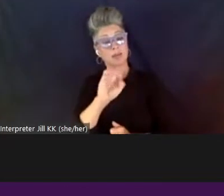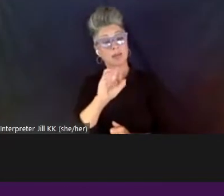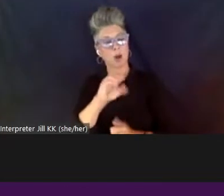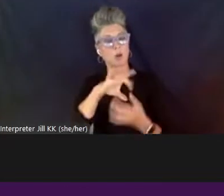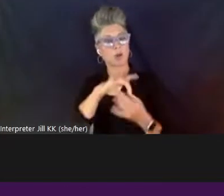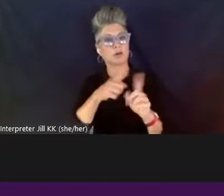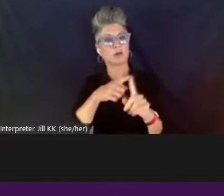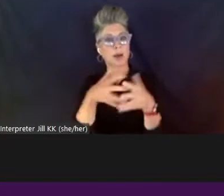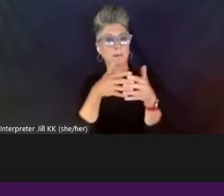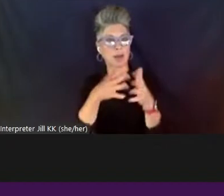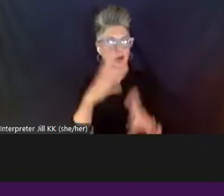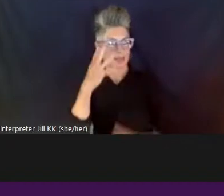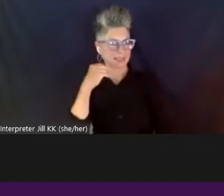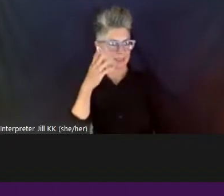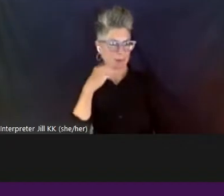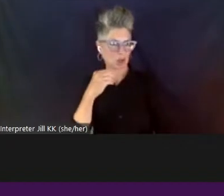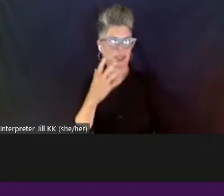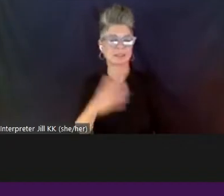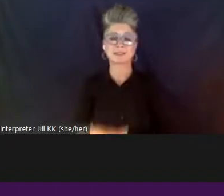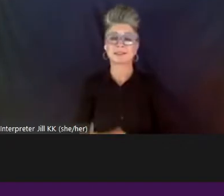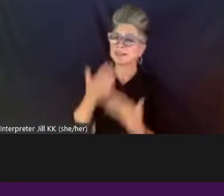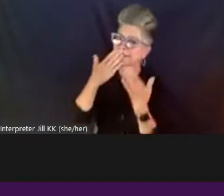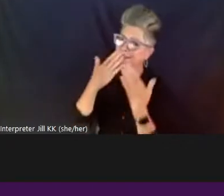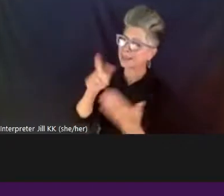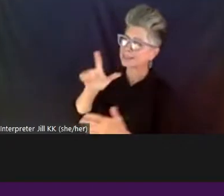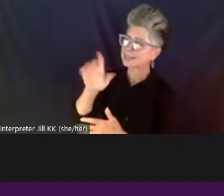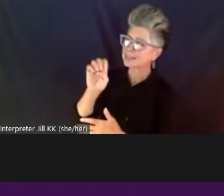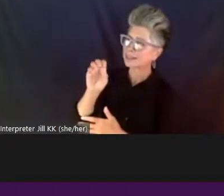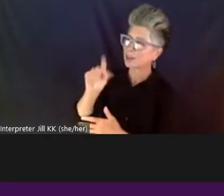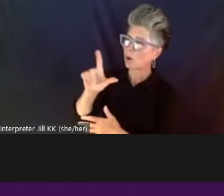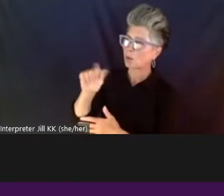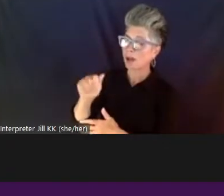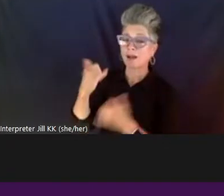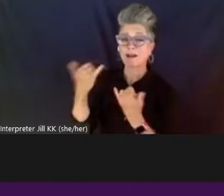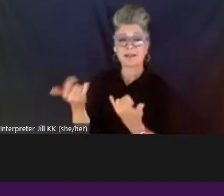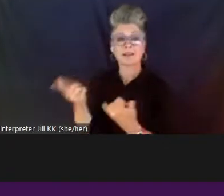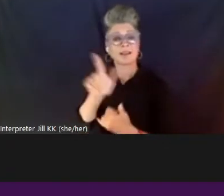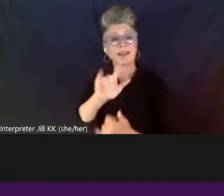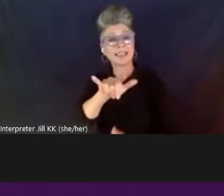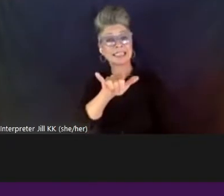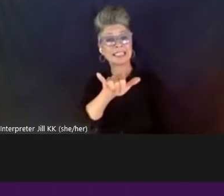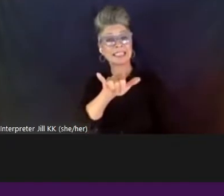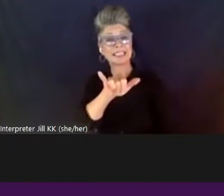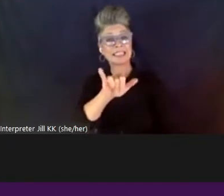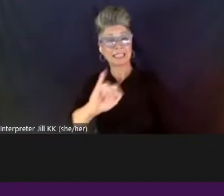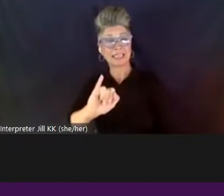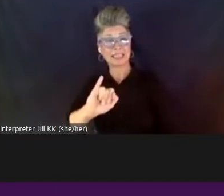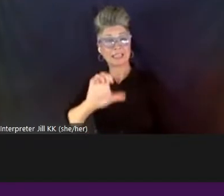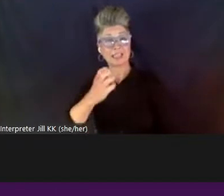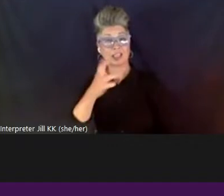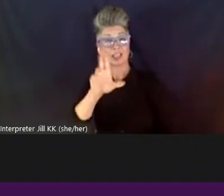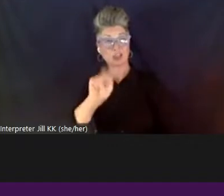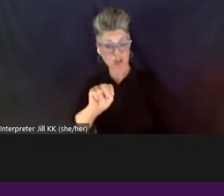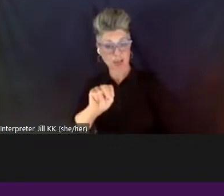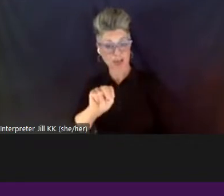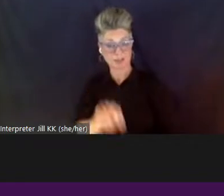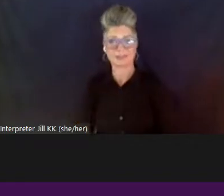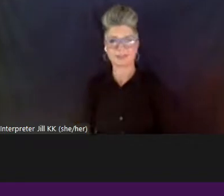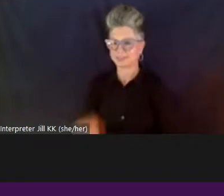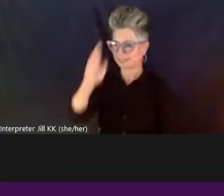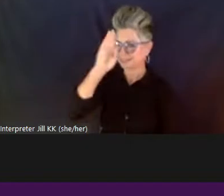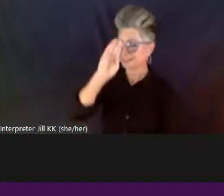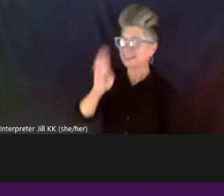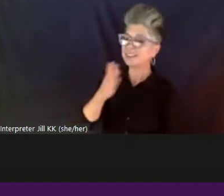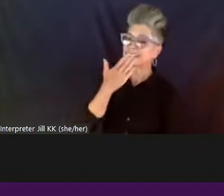Thanks, Leola. All right. Let me jump to Yi Chen. Yi, introduce yourself. Thanks, Leslie.